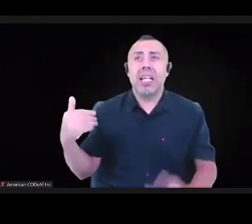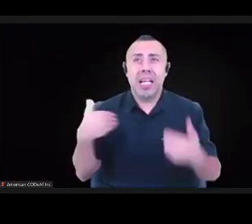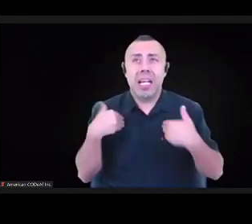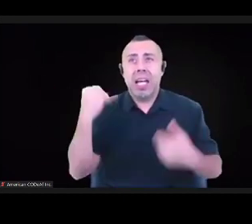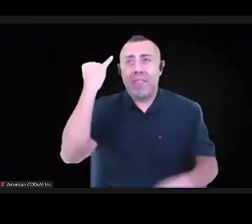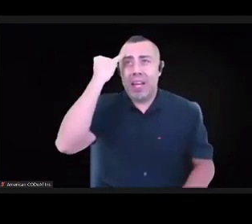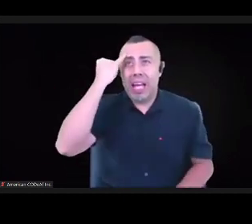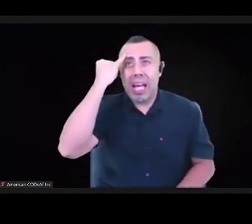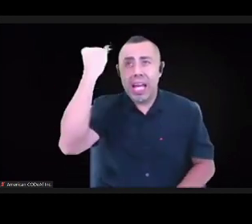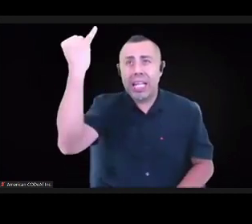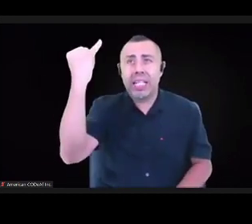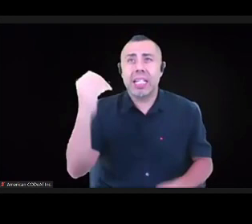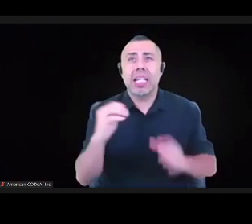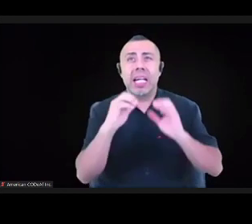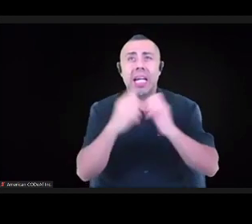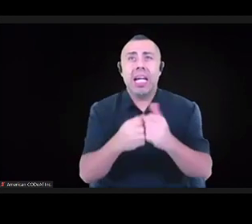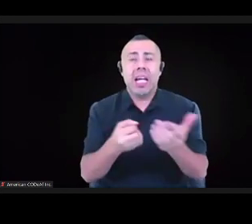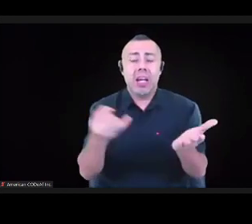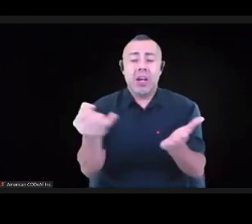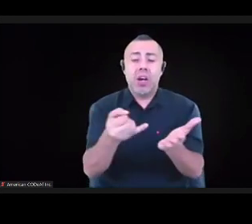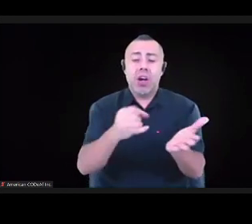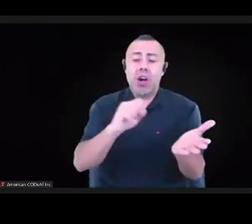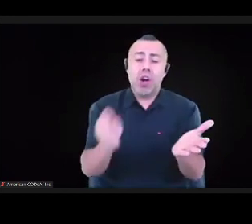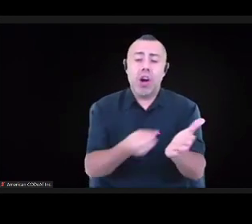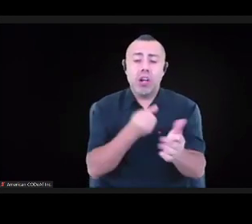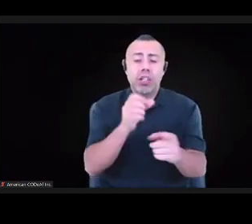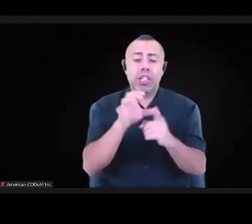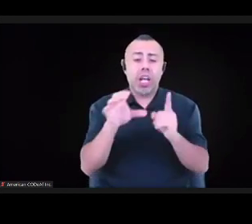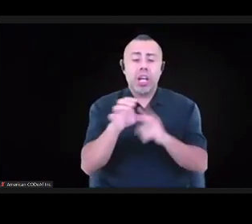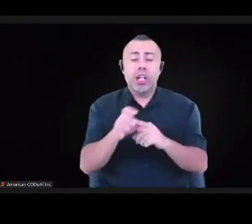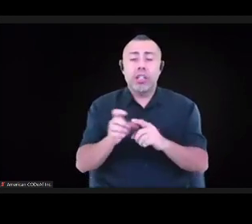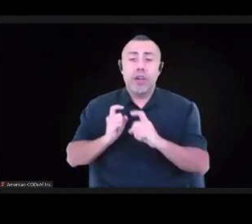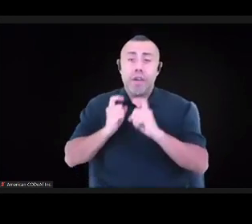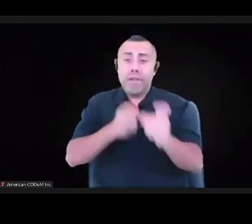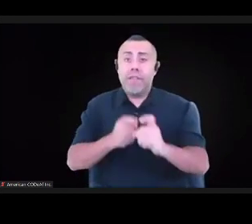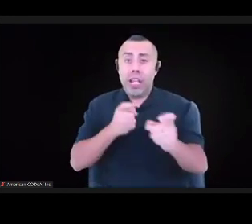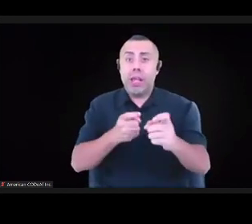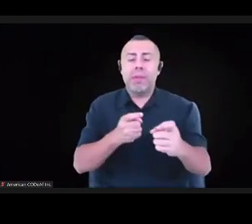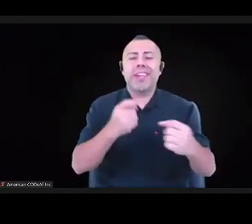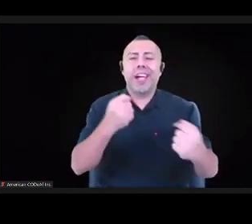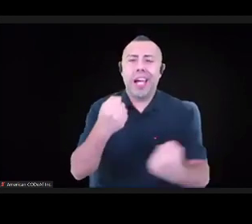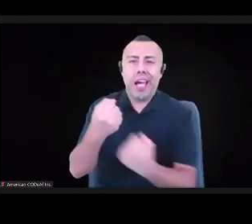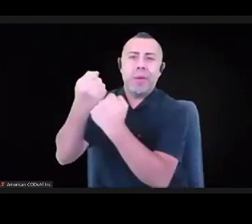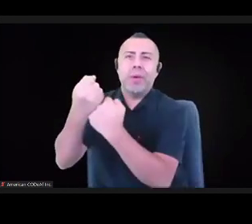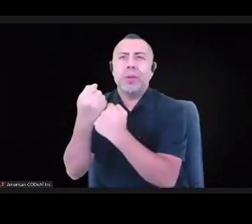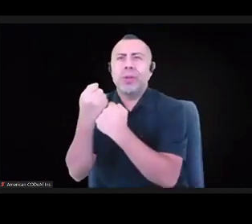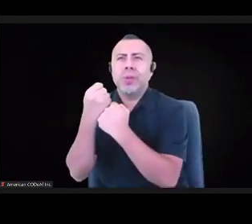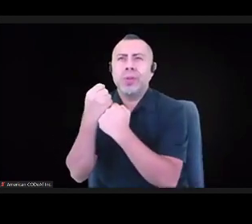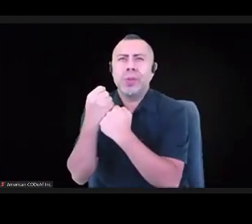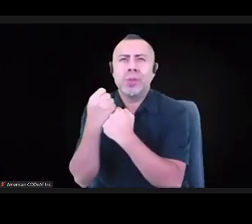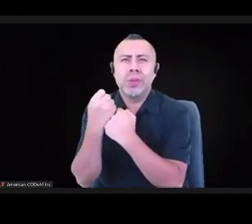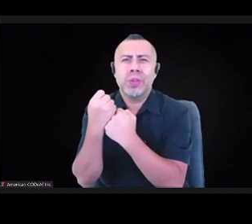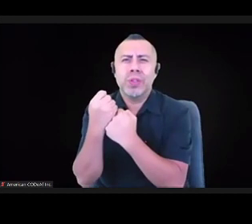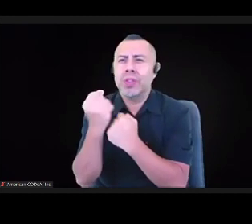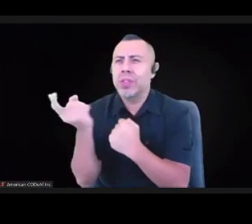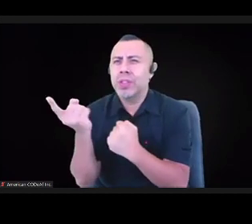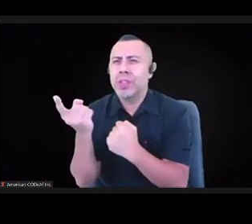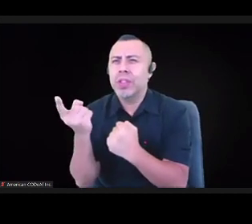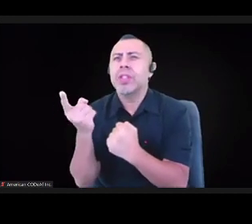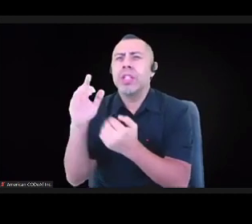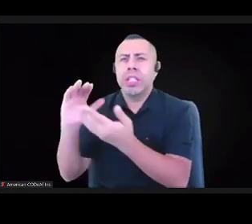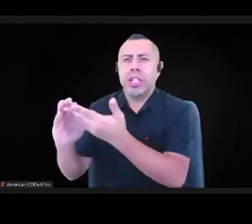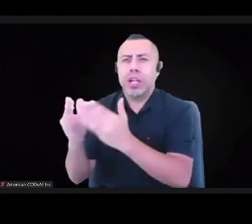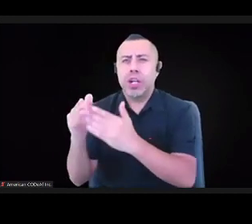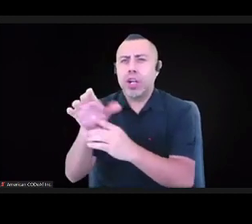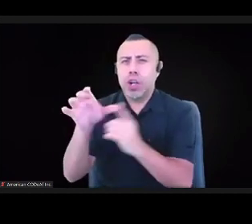that arts and culture philanthropy upholds the white supremacy culture of a community. I'm most familiar with urban environments,